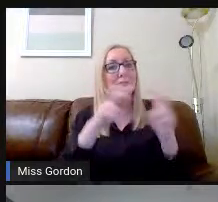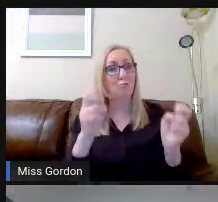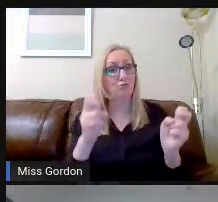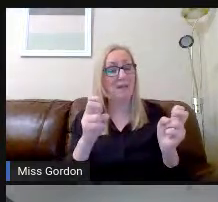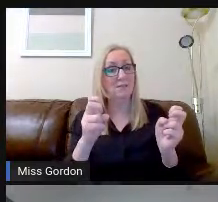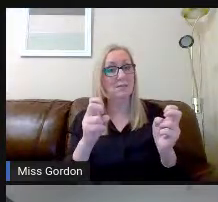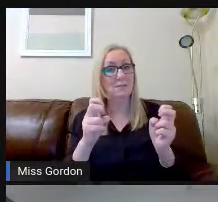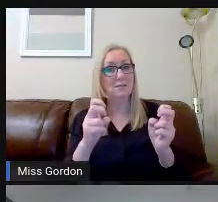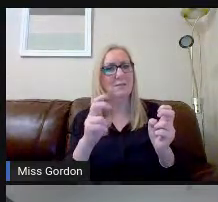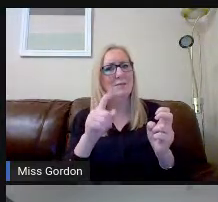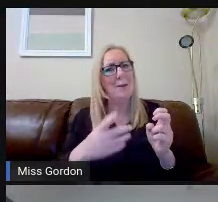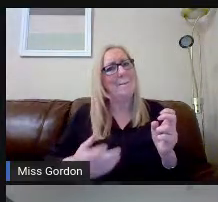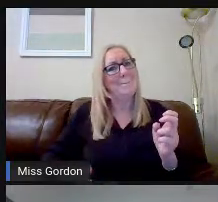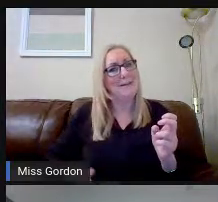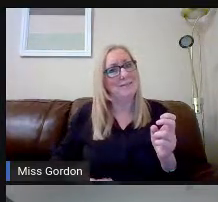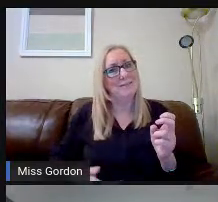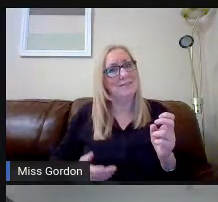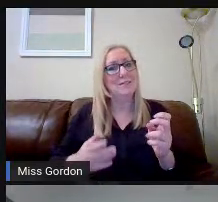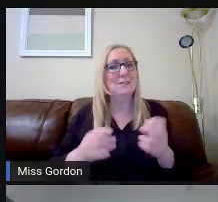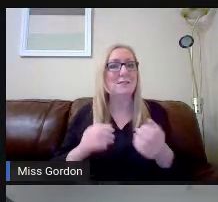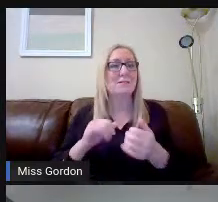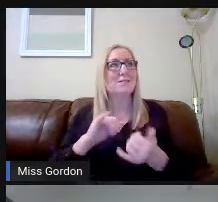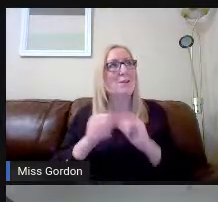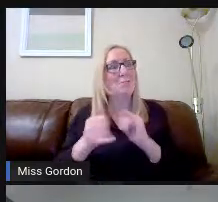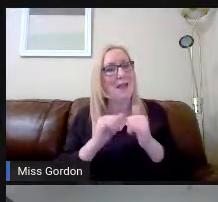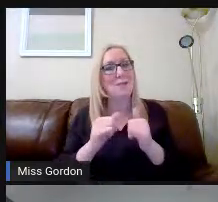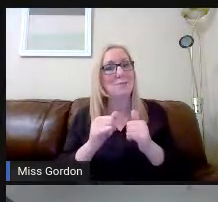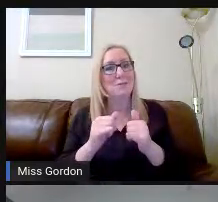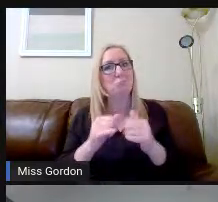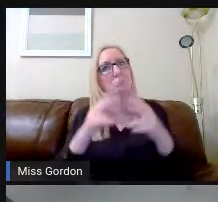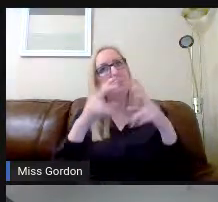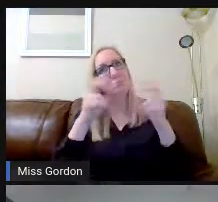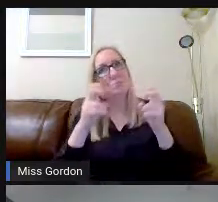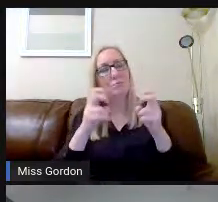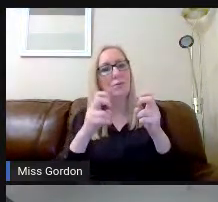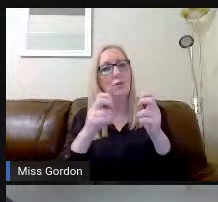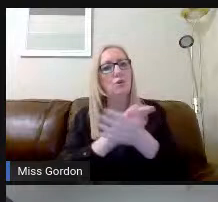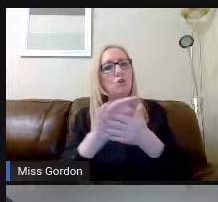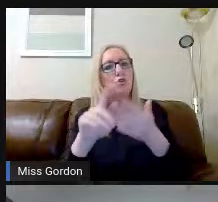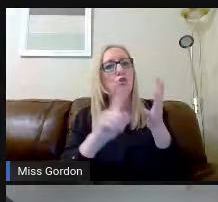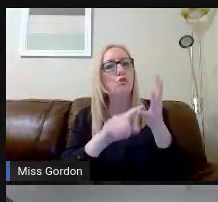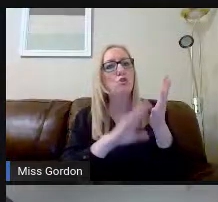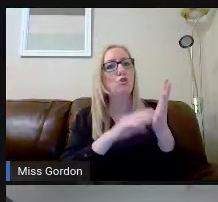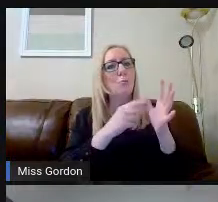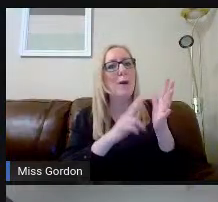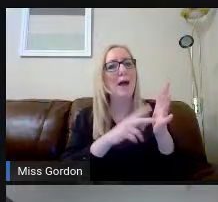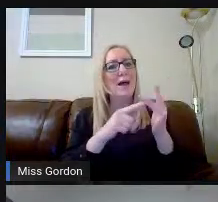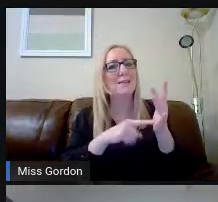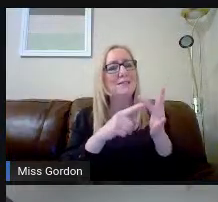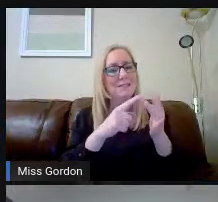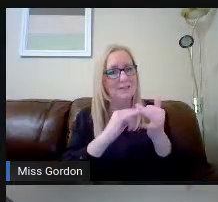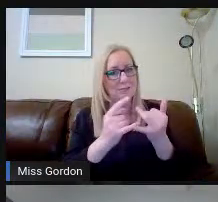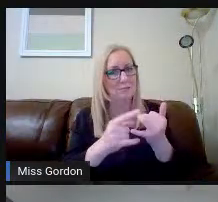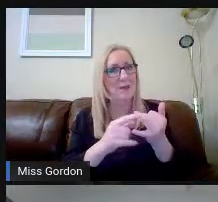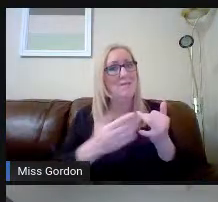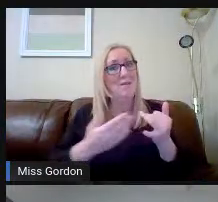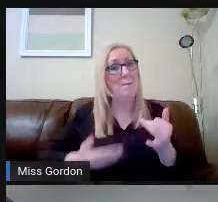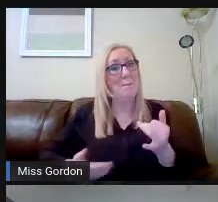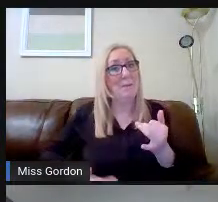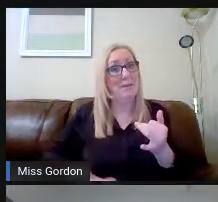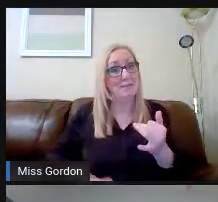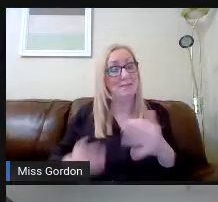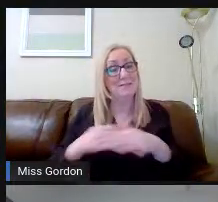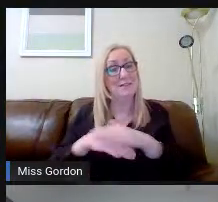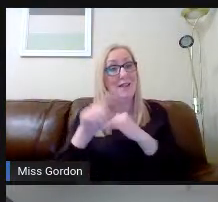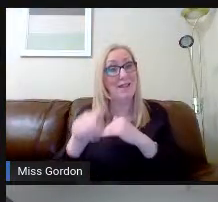to be a social subject or a humanities subject. But putting business in there assists